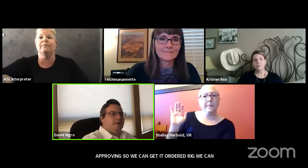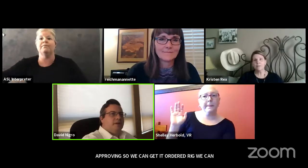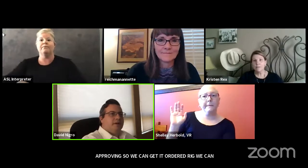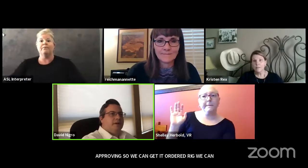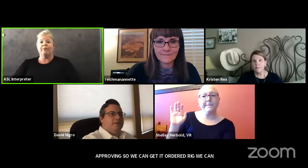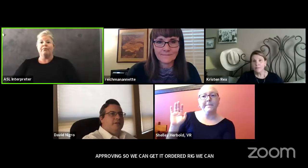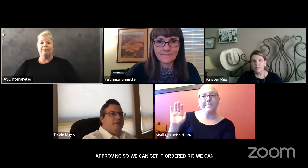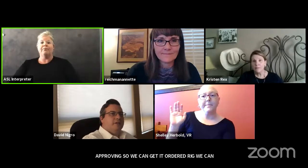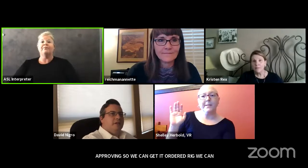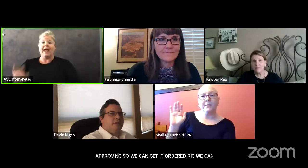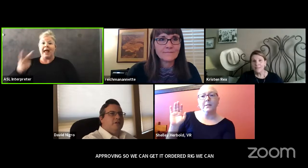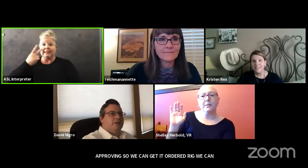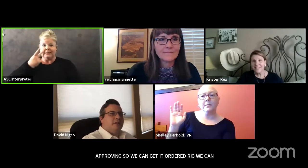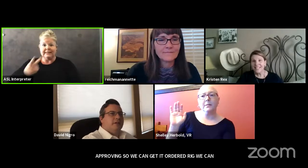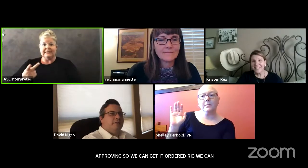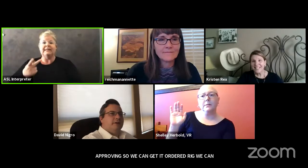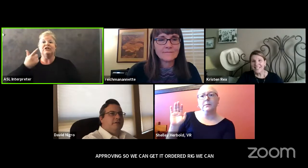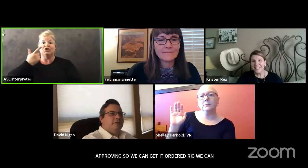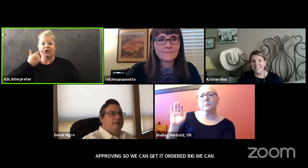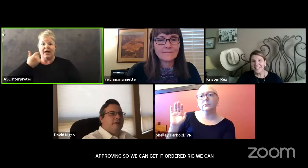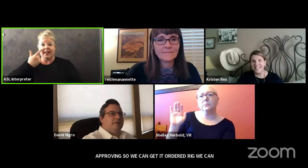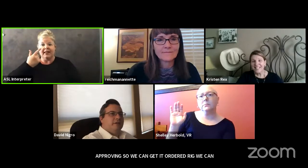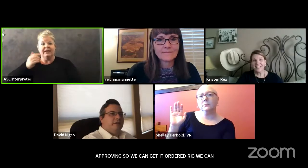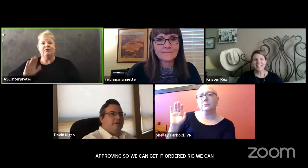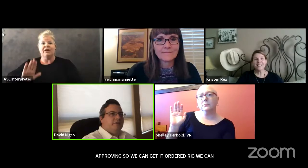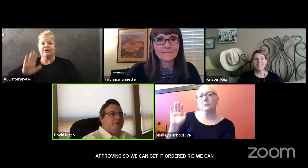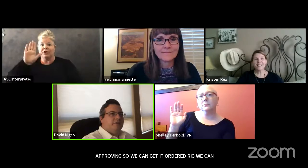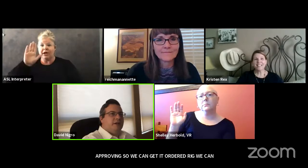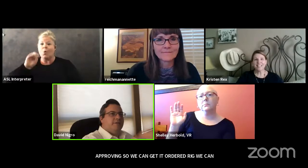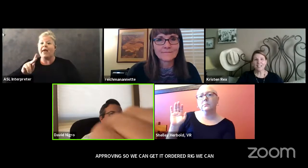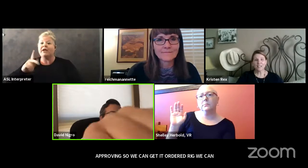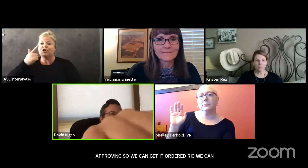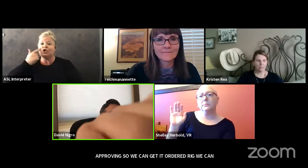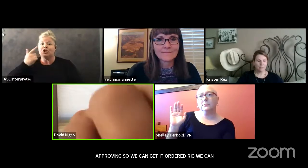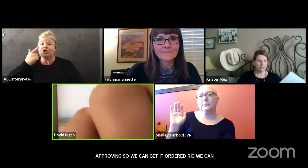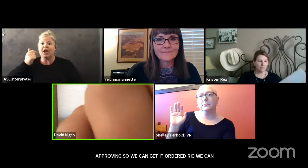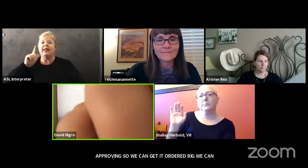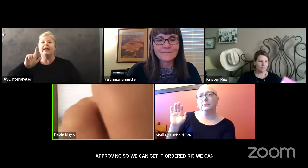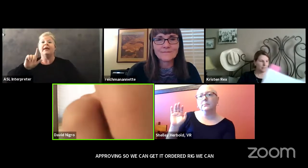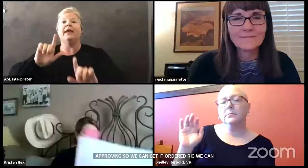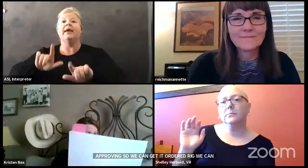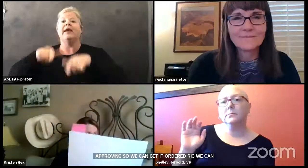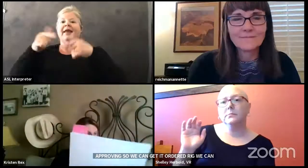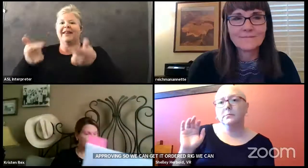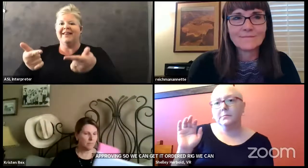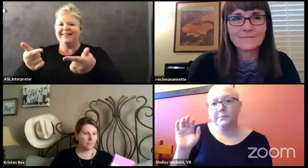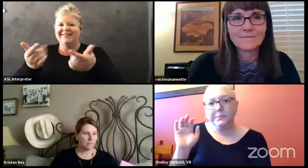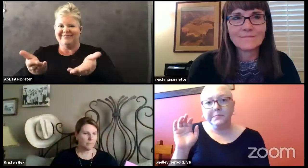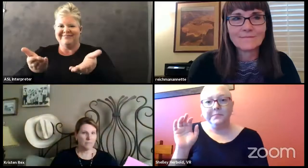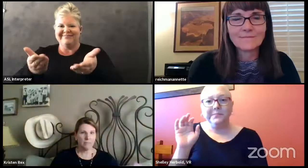i see uh shelley raising her hand shelley you will have the floor now